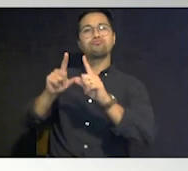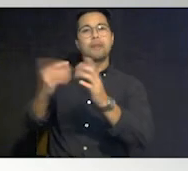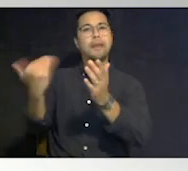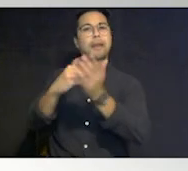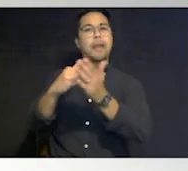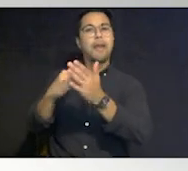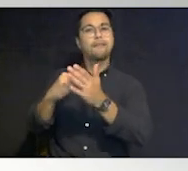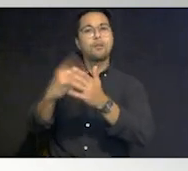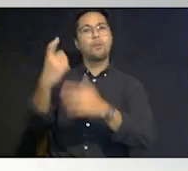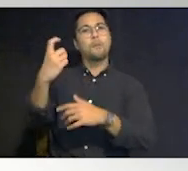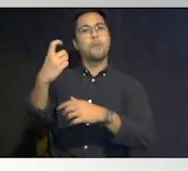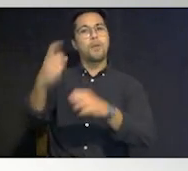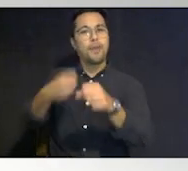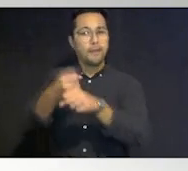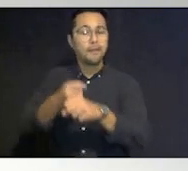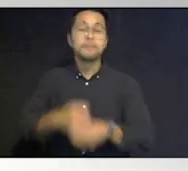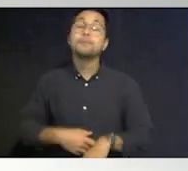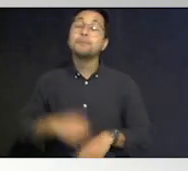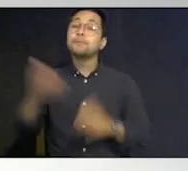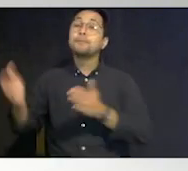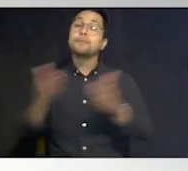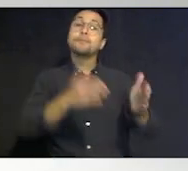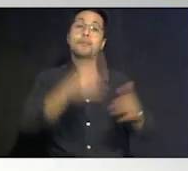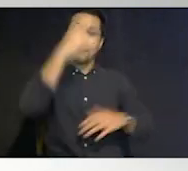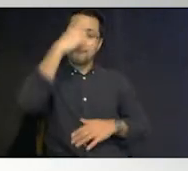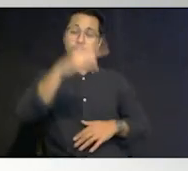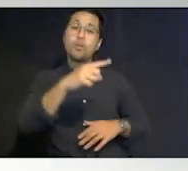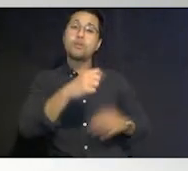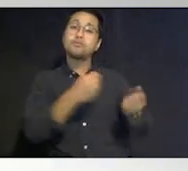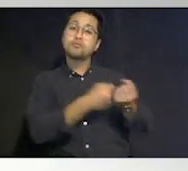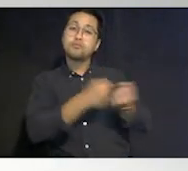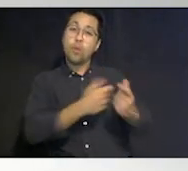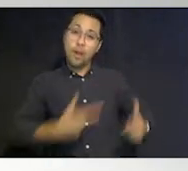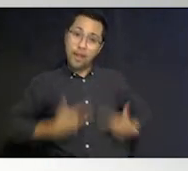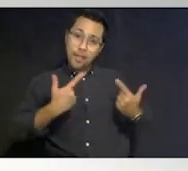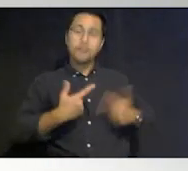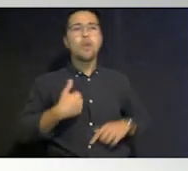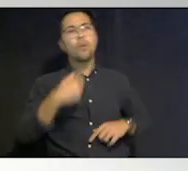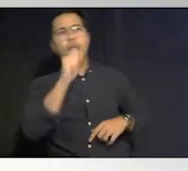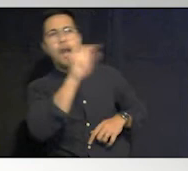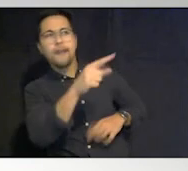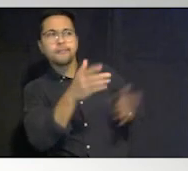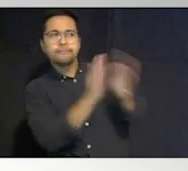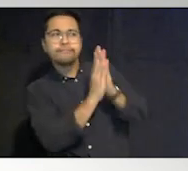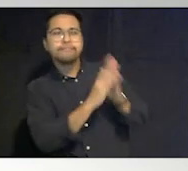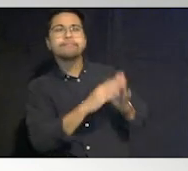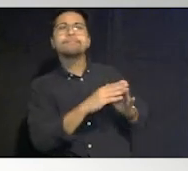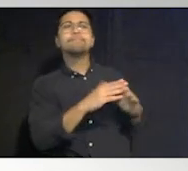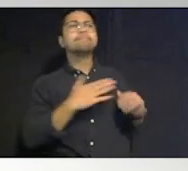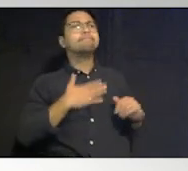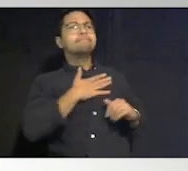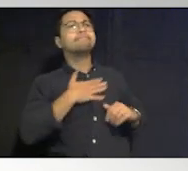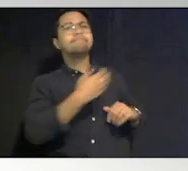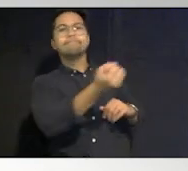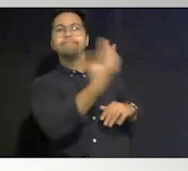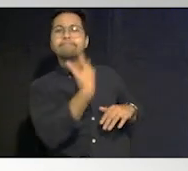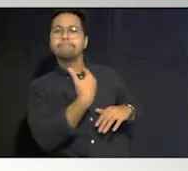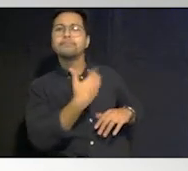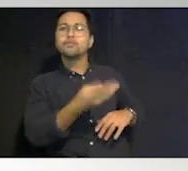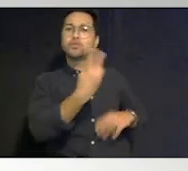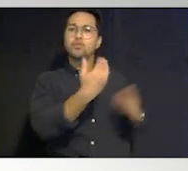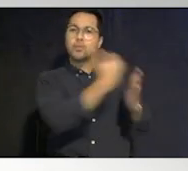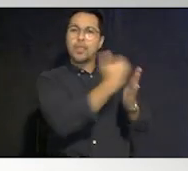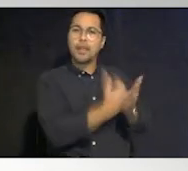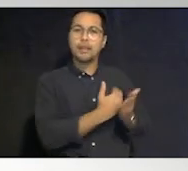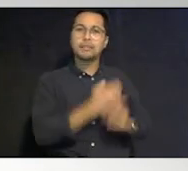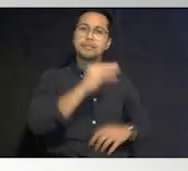shifting to supported living in suncoast we ask all of the supported living providers to send us two lists every may and june so